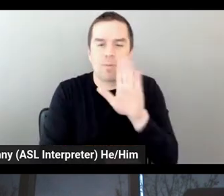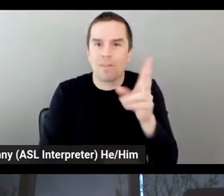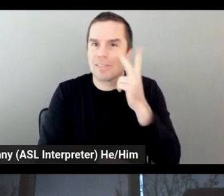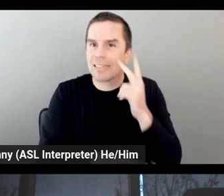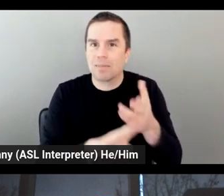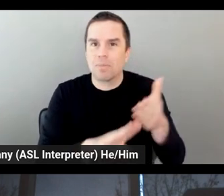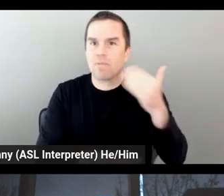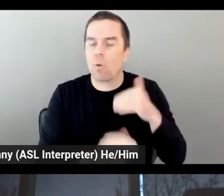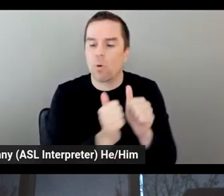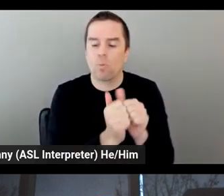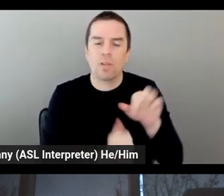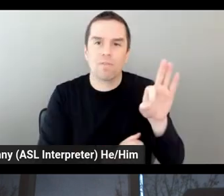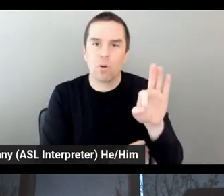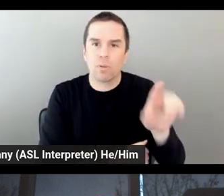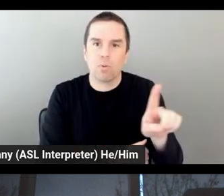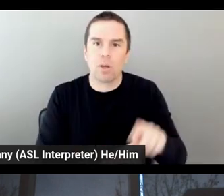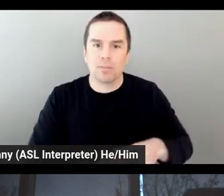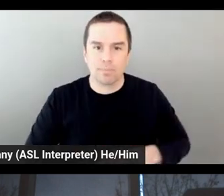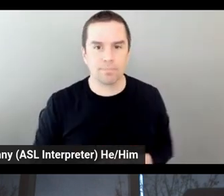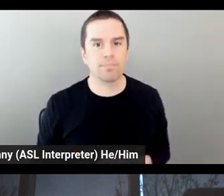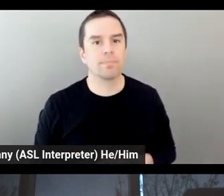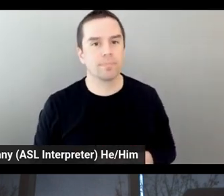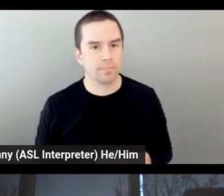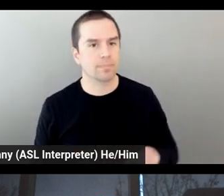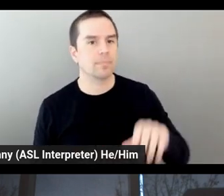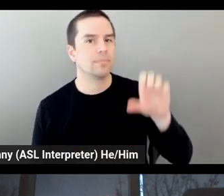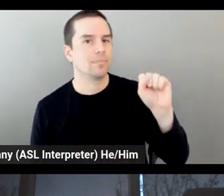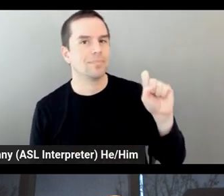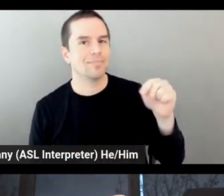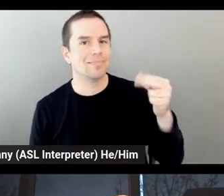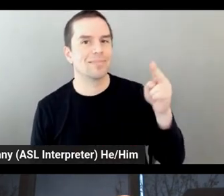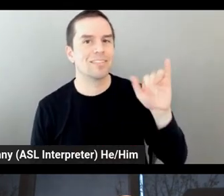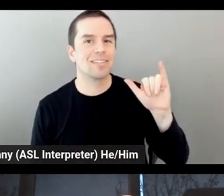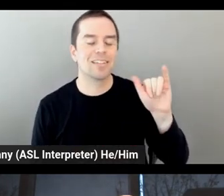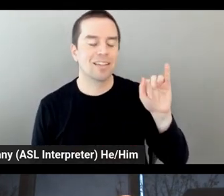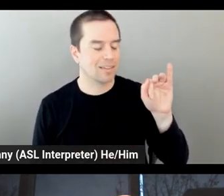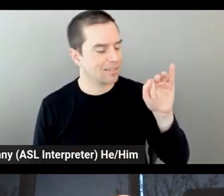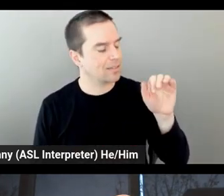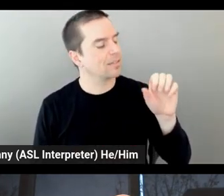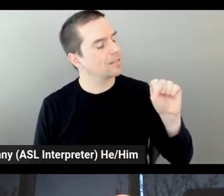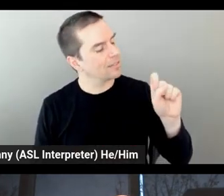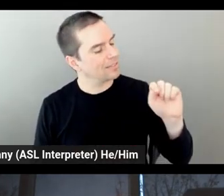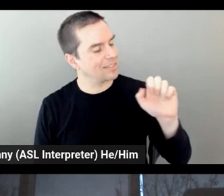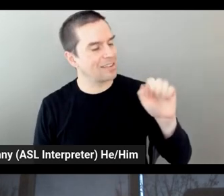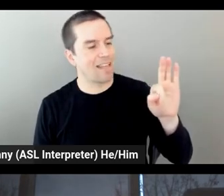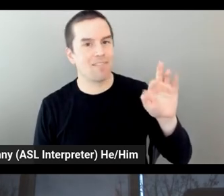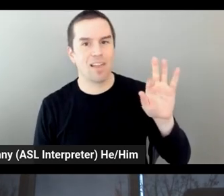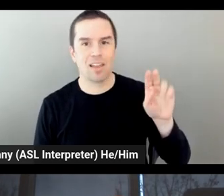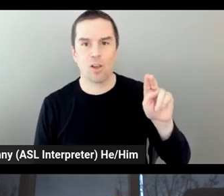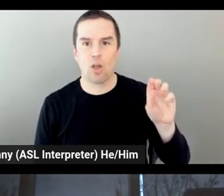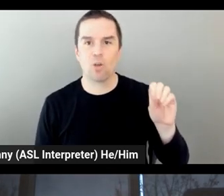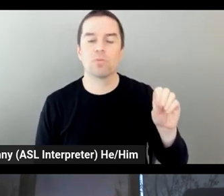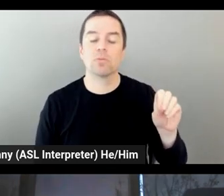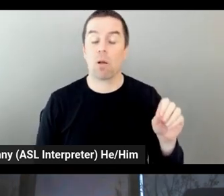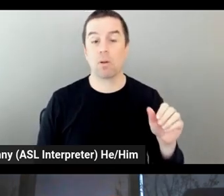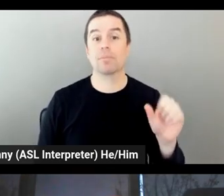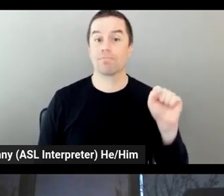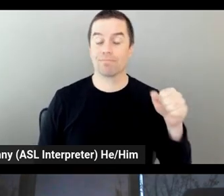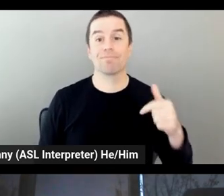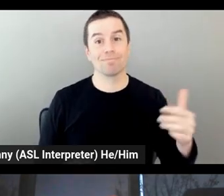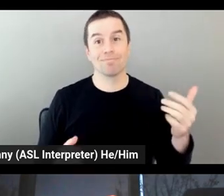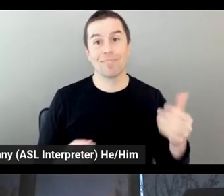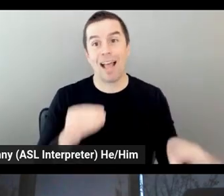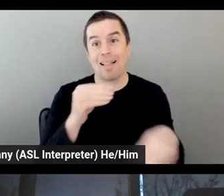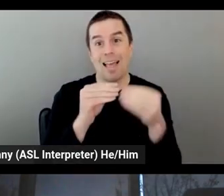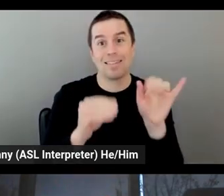Yeah, I can definitely add to that. So, first of all, I'm ready for the season, right? So, with the Ferrari app, of course, China